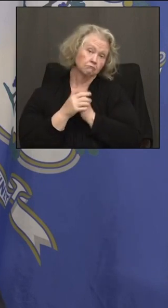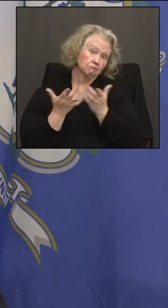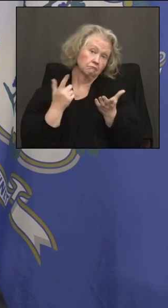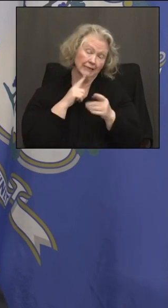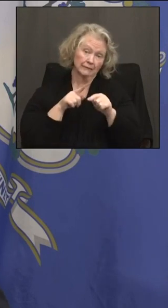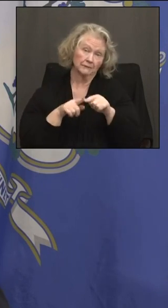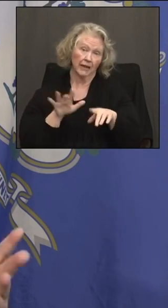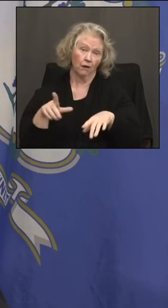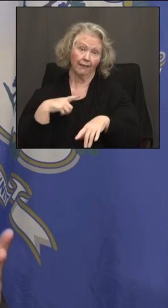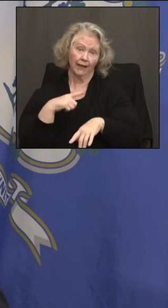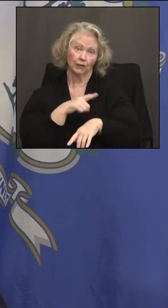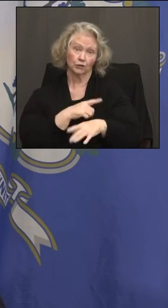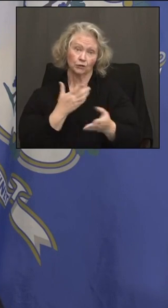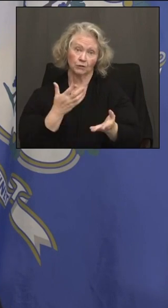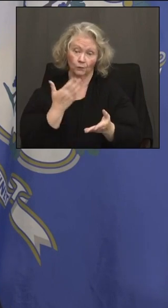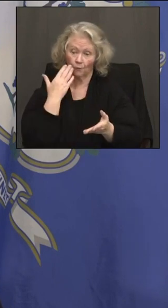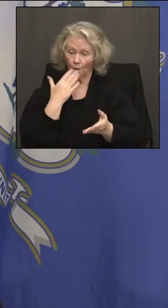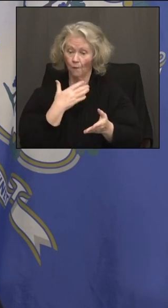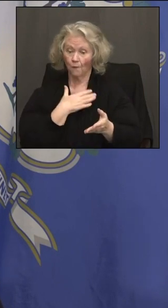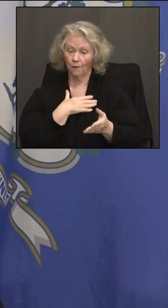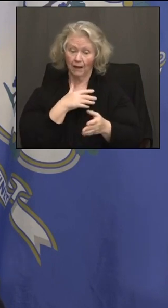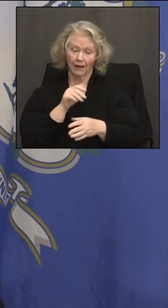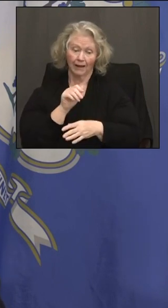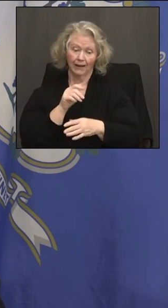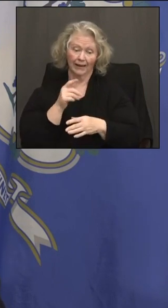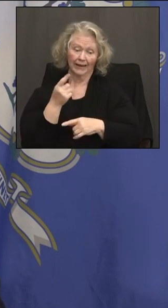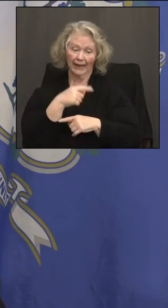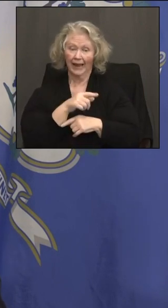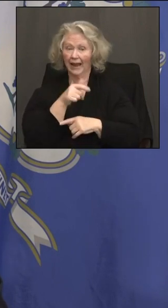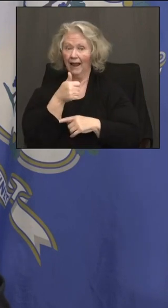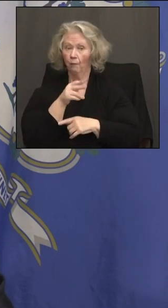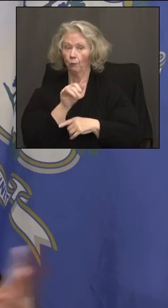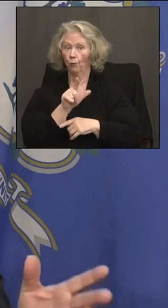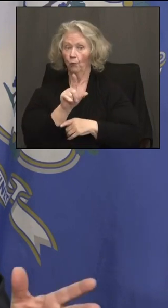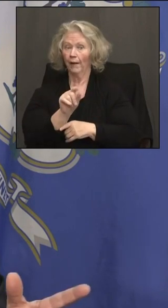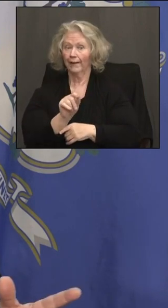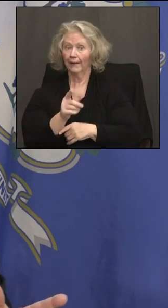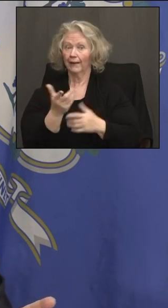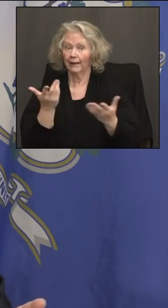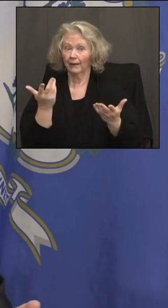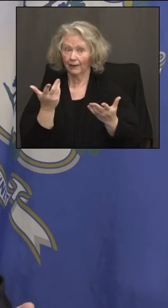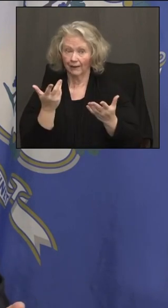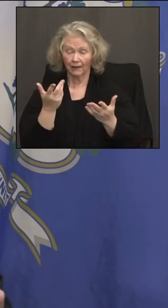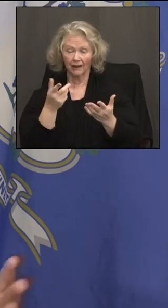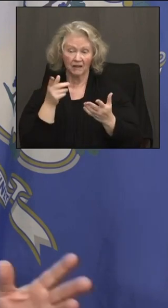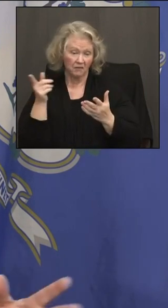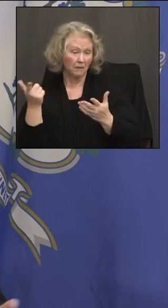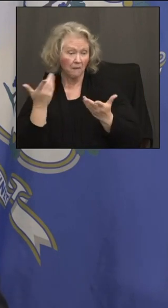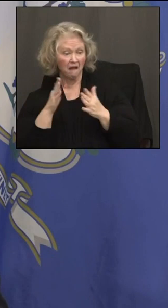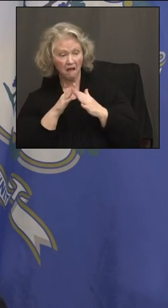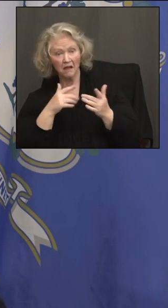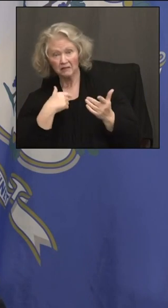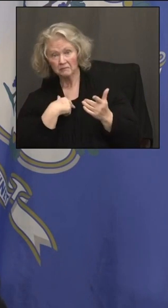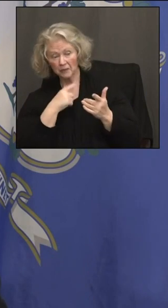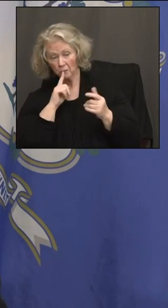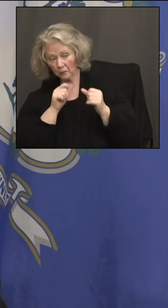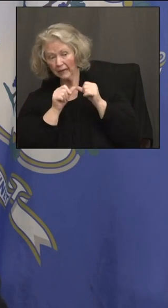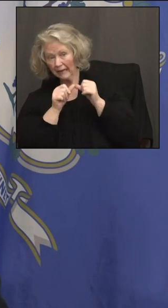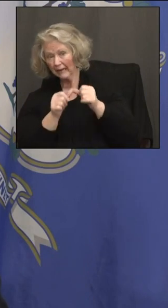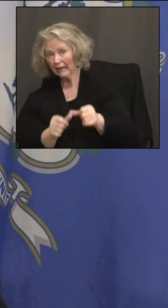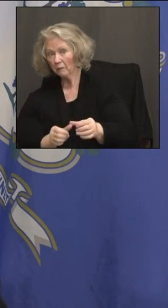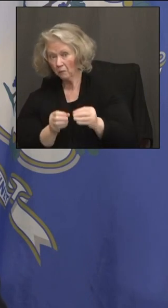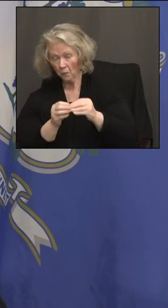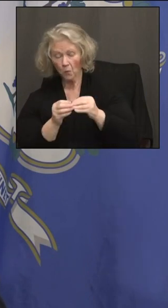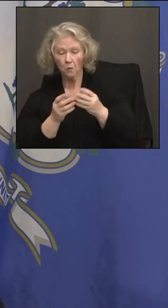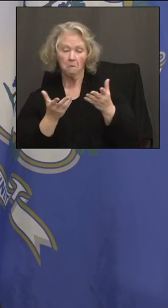the legislature. As you know, April 20th is the date, and they may say, Governor, I'd like you to continue to make these decisions a little bit